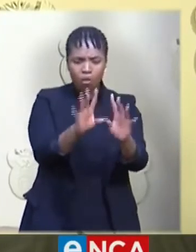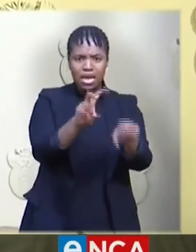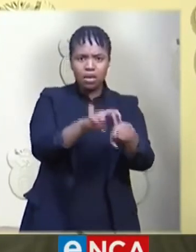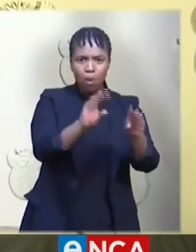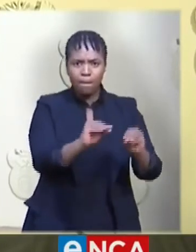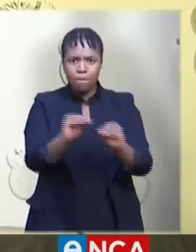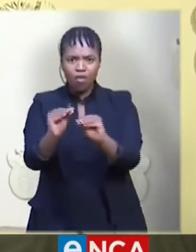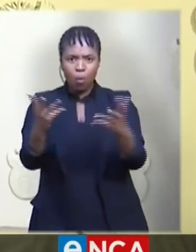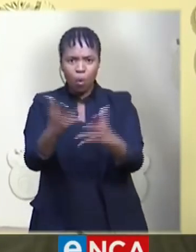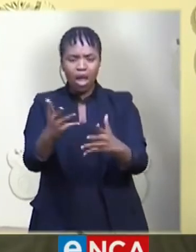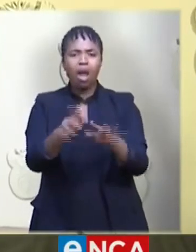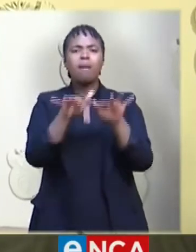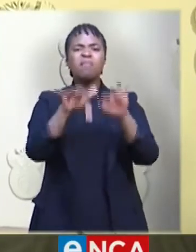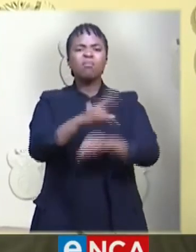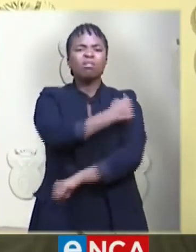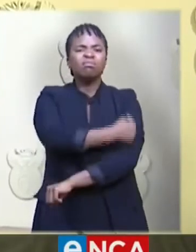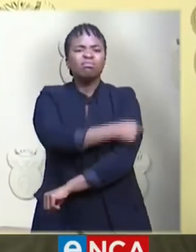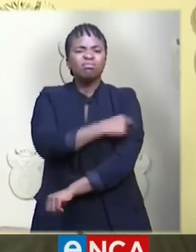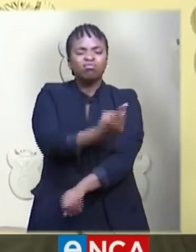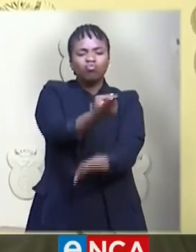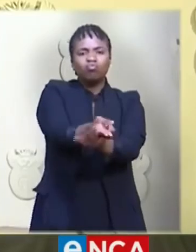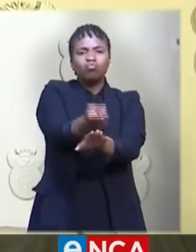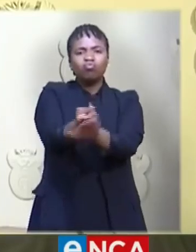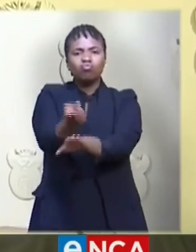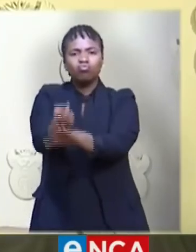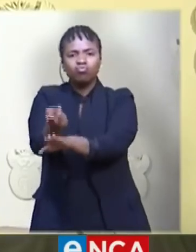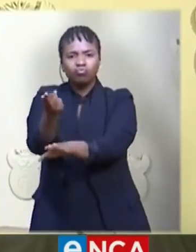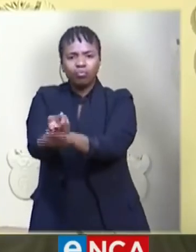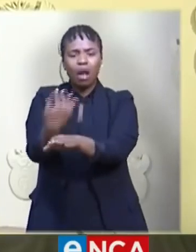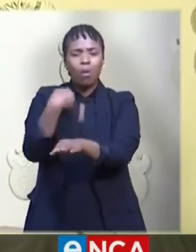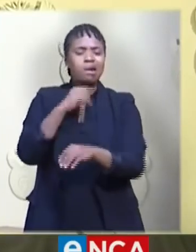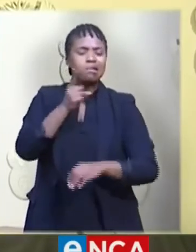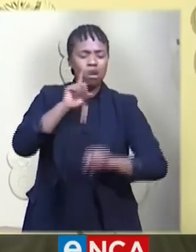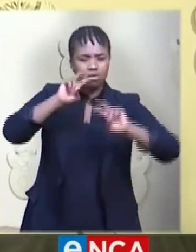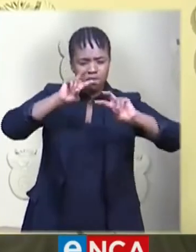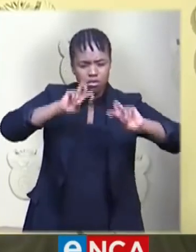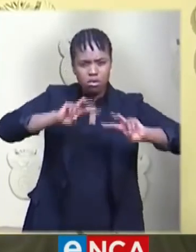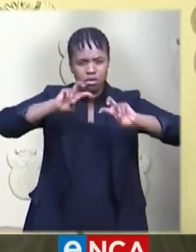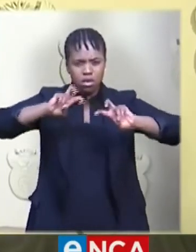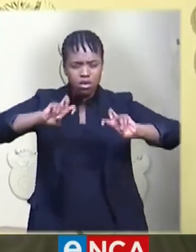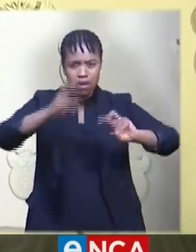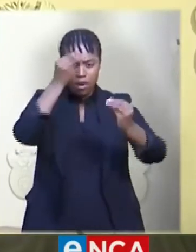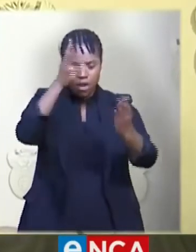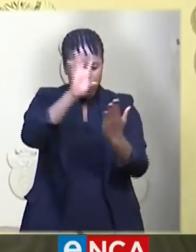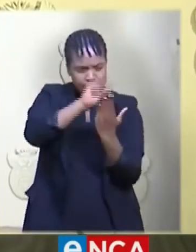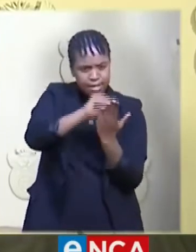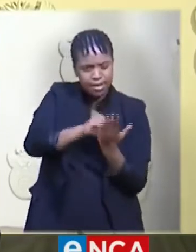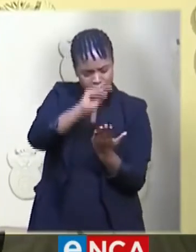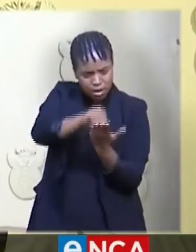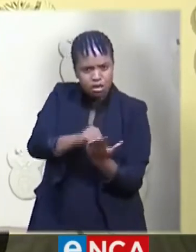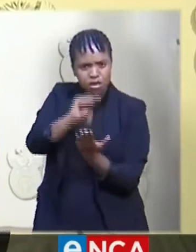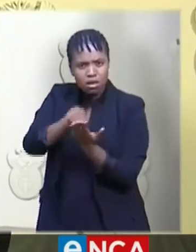hospitalization of our people throughout the country. It is already